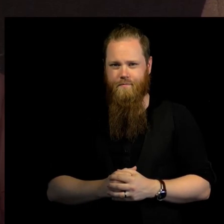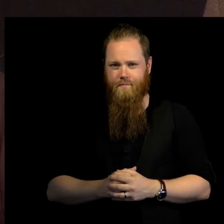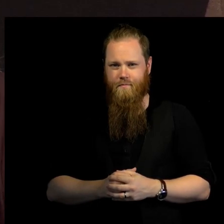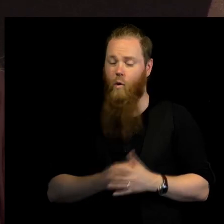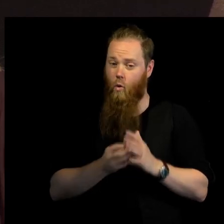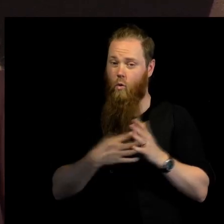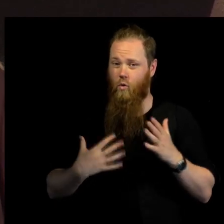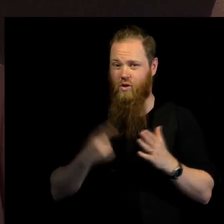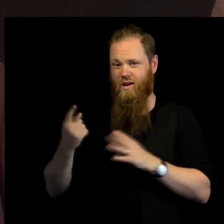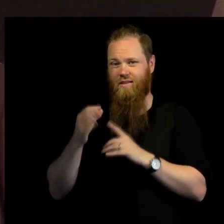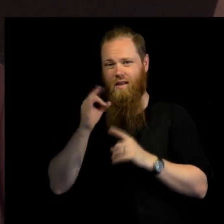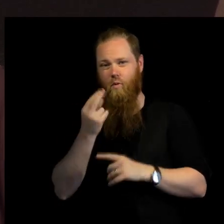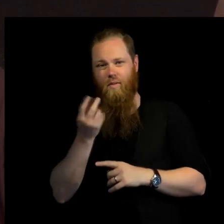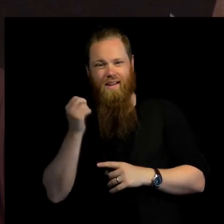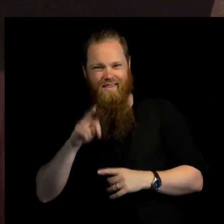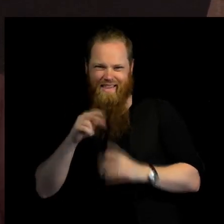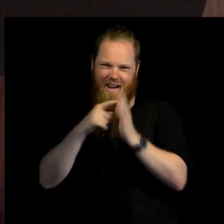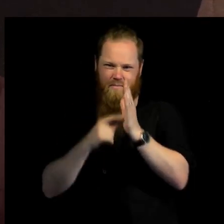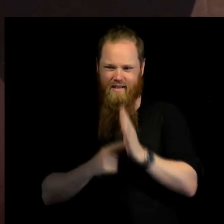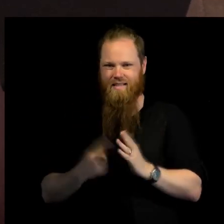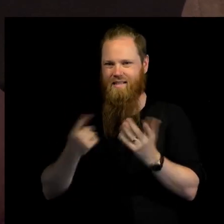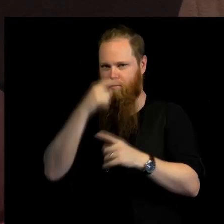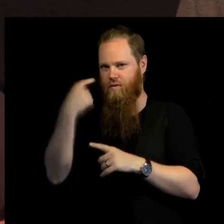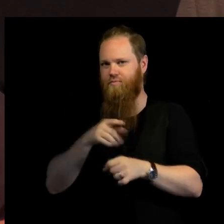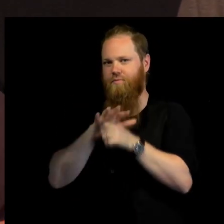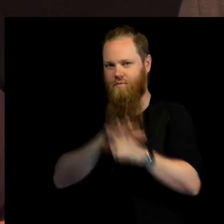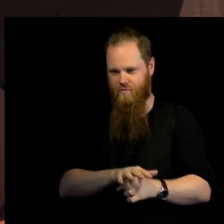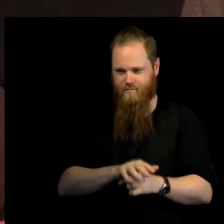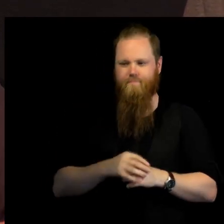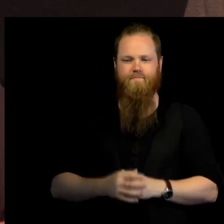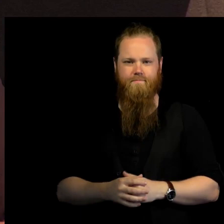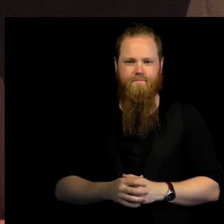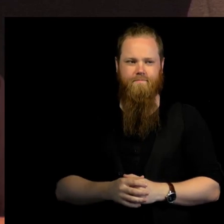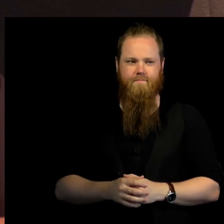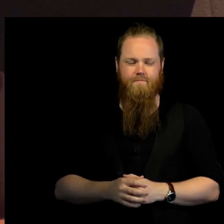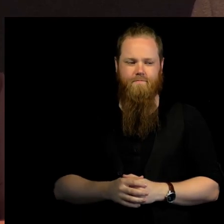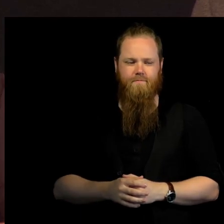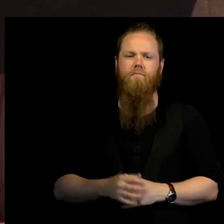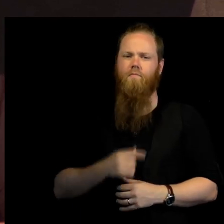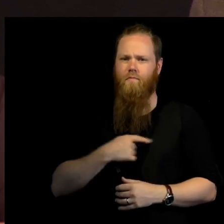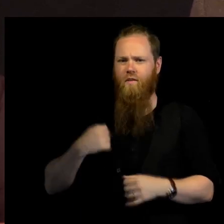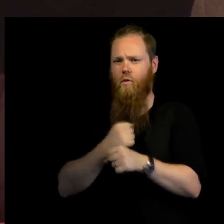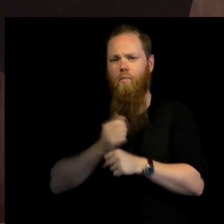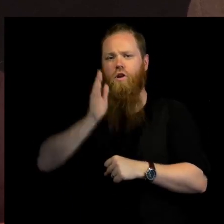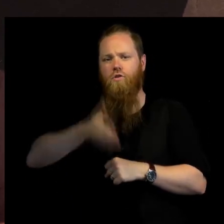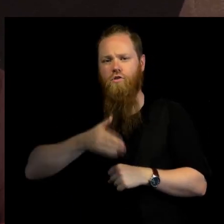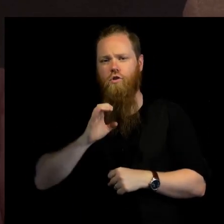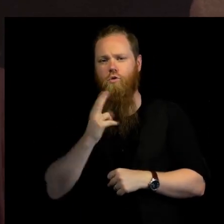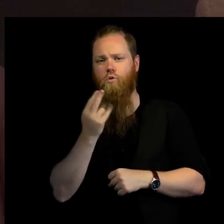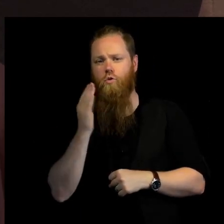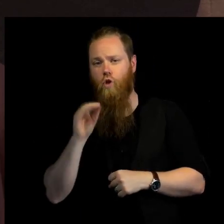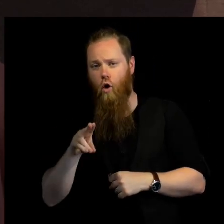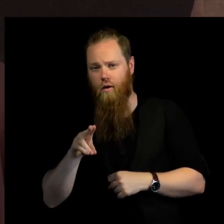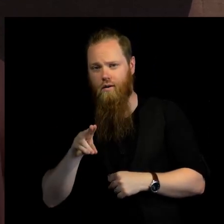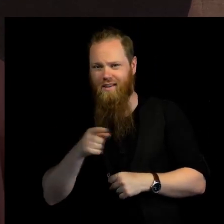on the humanitarian principle and international humanitarian law. We work in South Sudan, one of the major